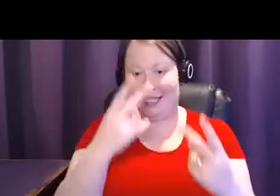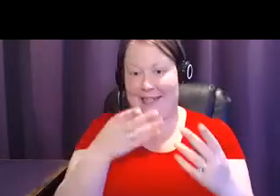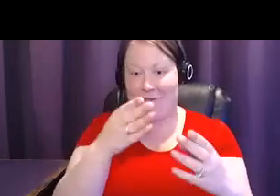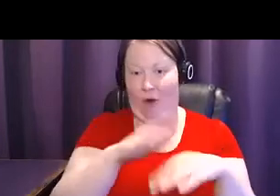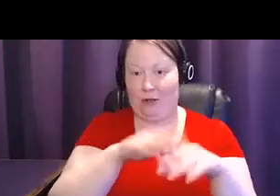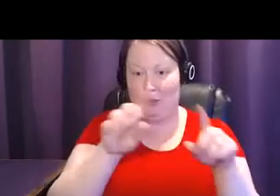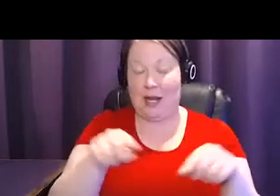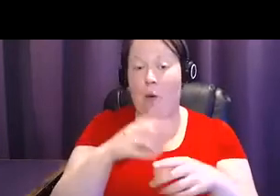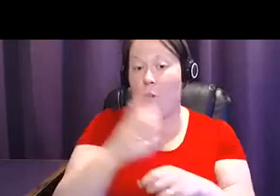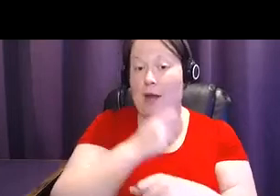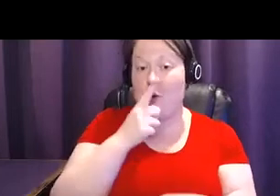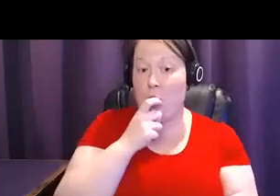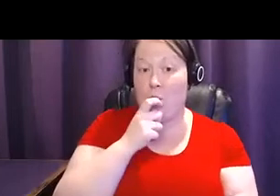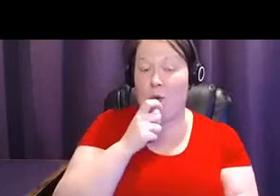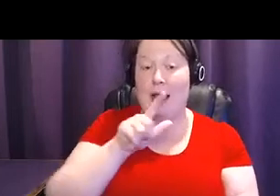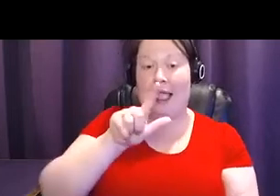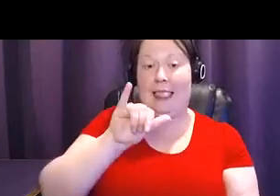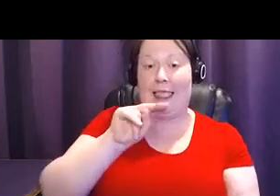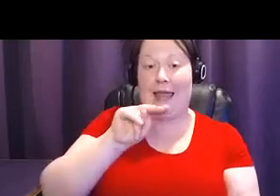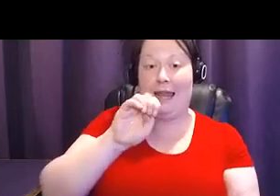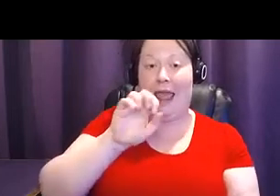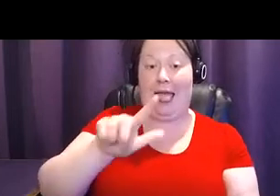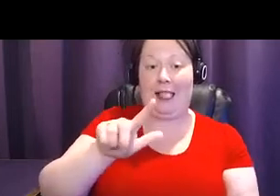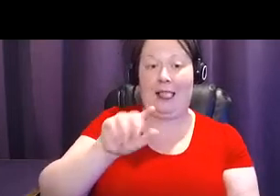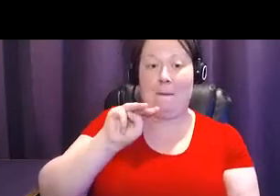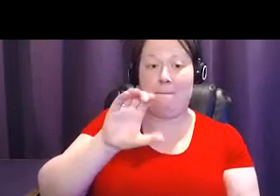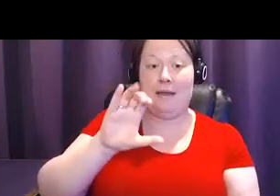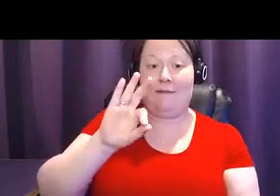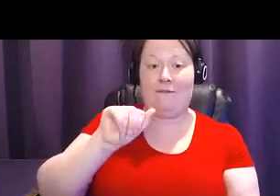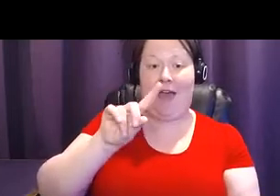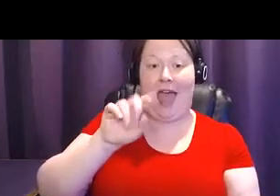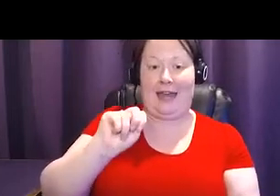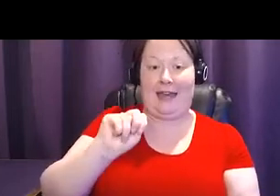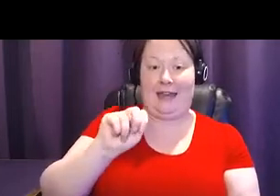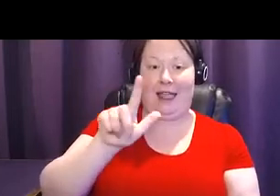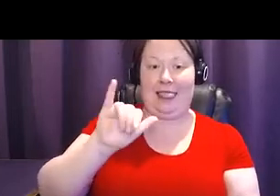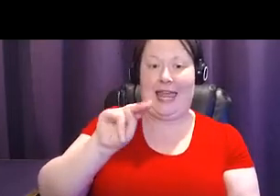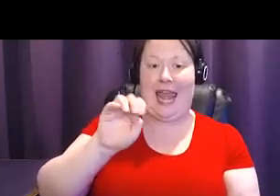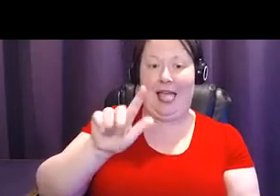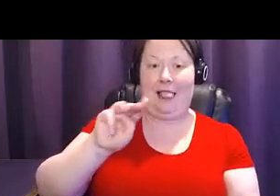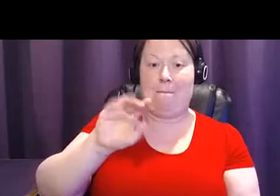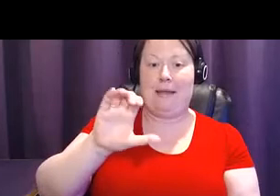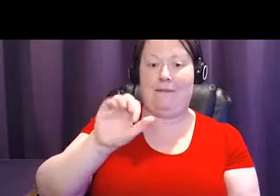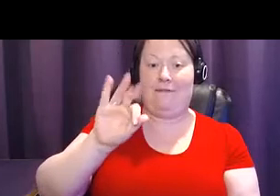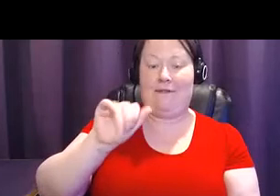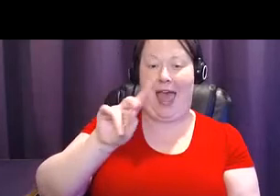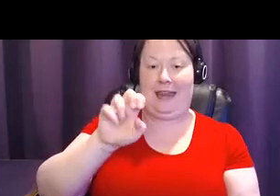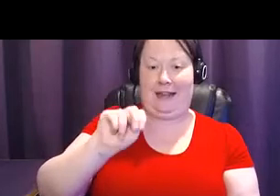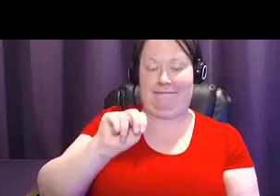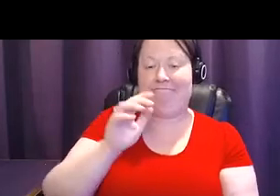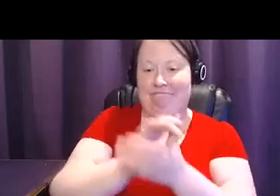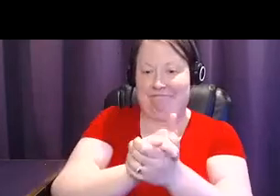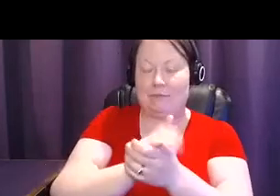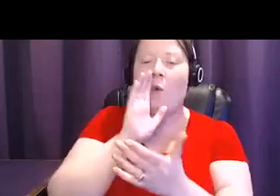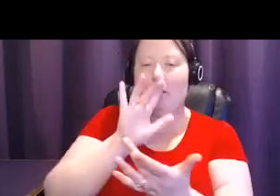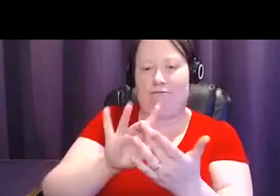And the winner is Linnell McFadden. Congratulations, Linnell, please. We will be in touch with you soon to see how you can